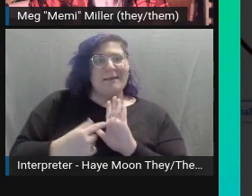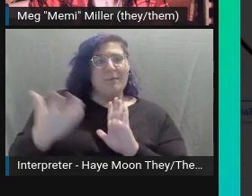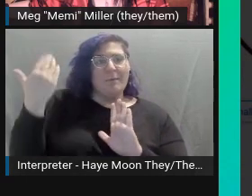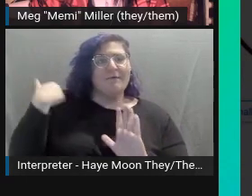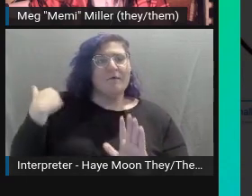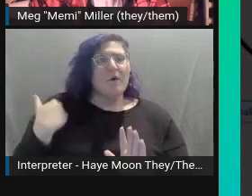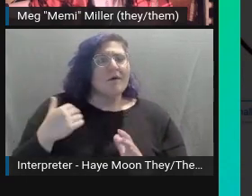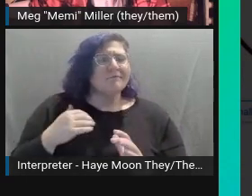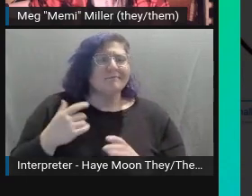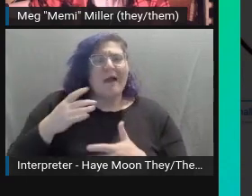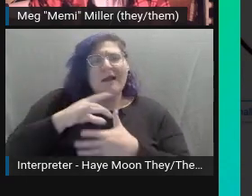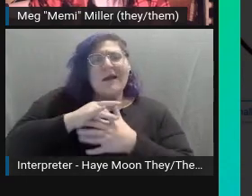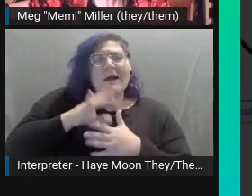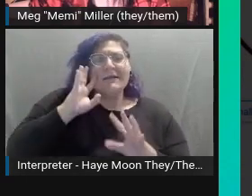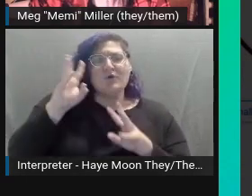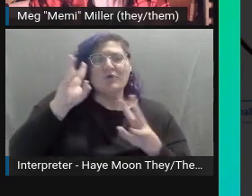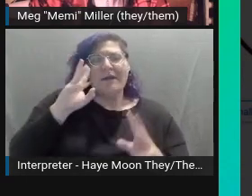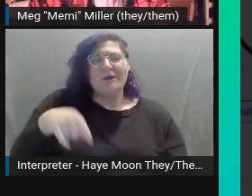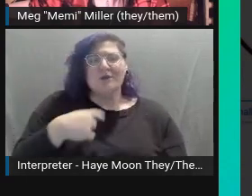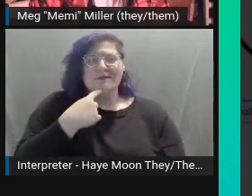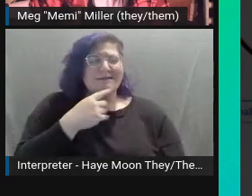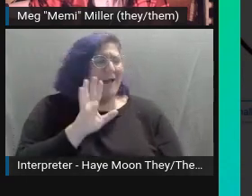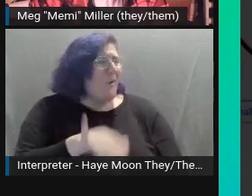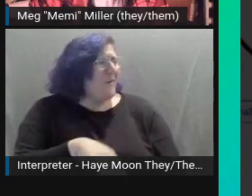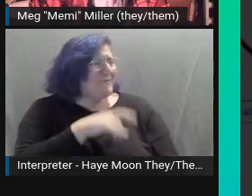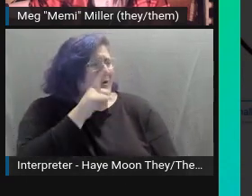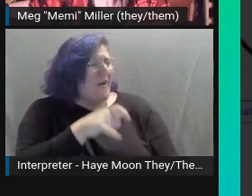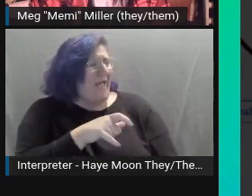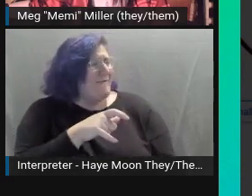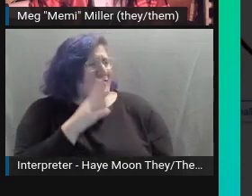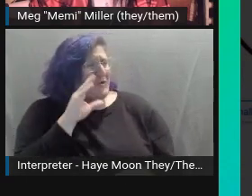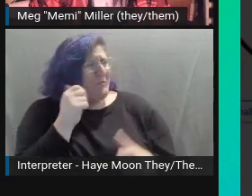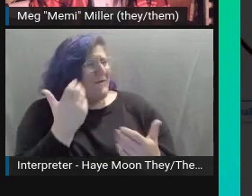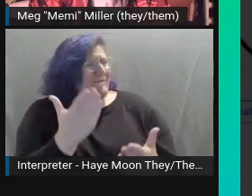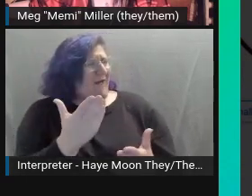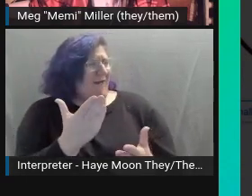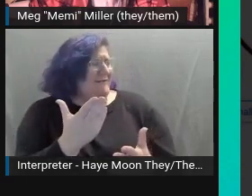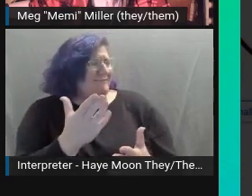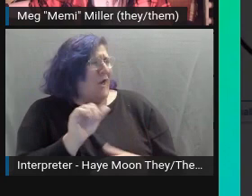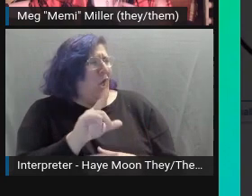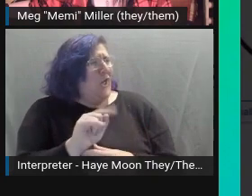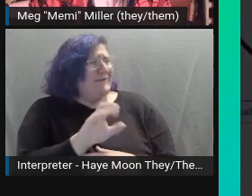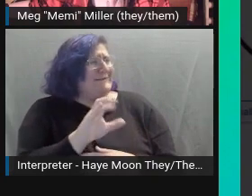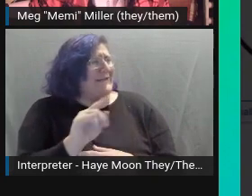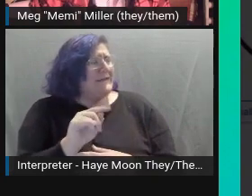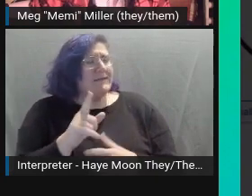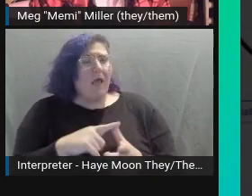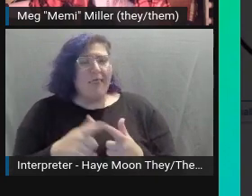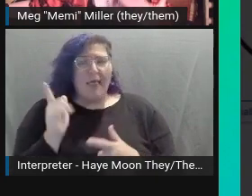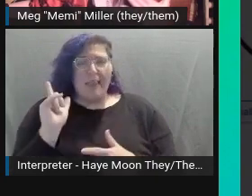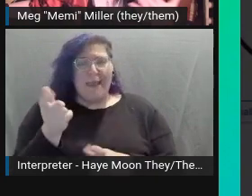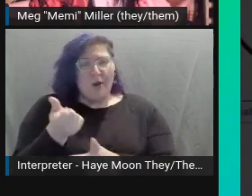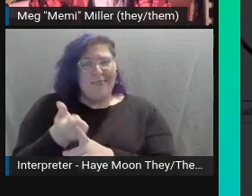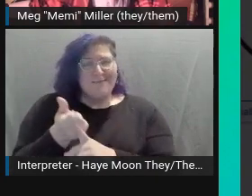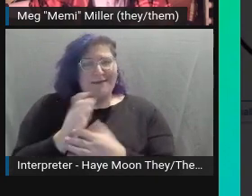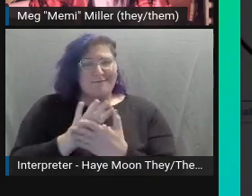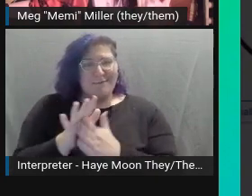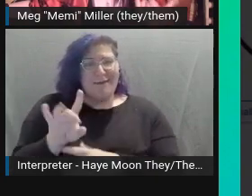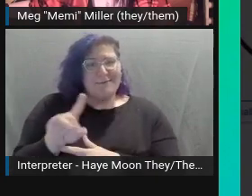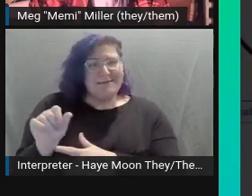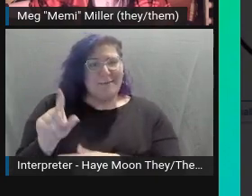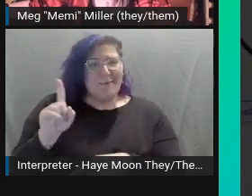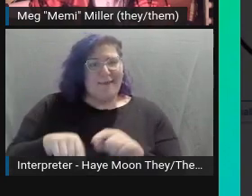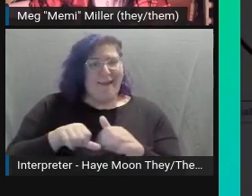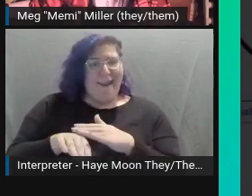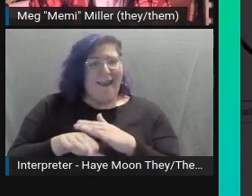unnecessary, and then be unable to use their own website if they became disabled one day? And the fact is, be it due to aging,